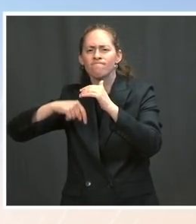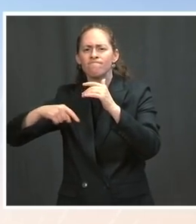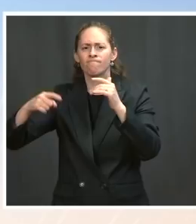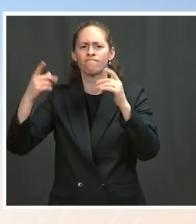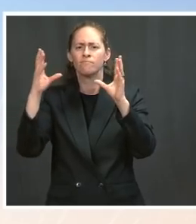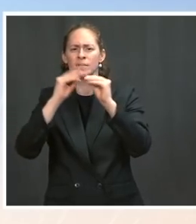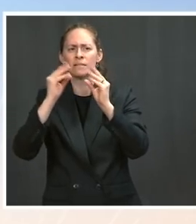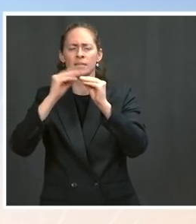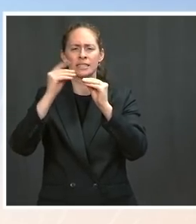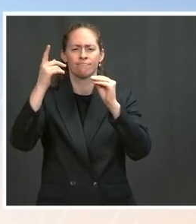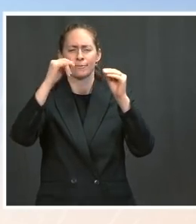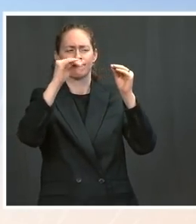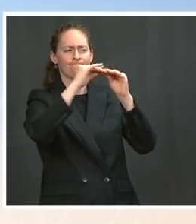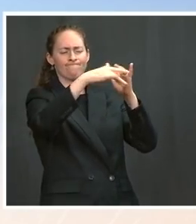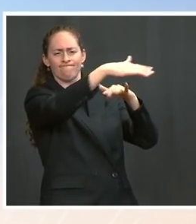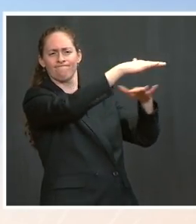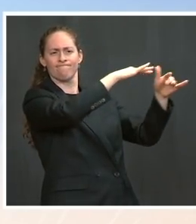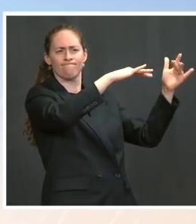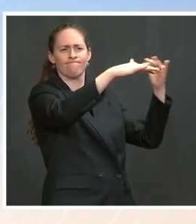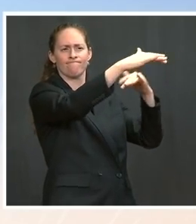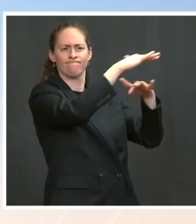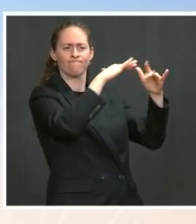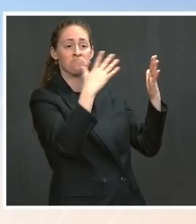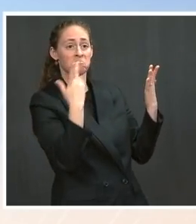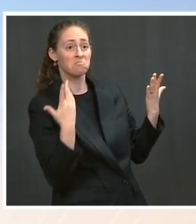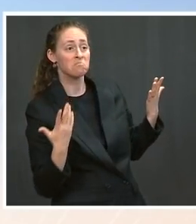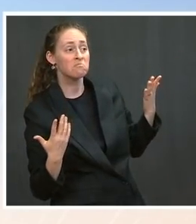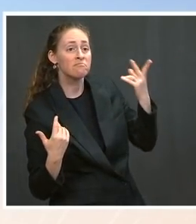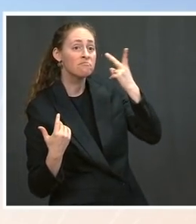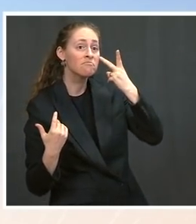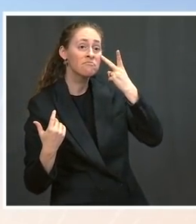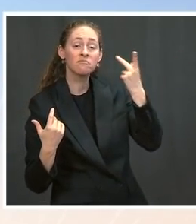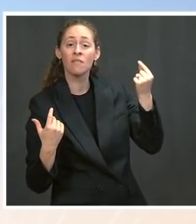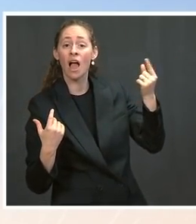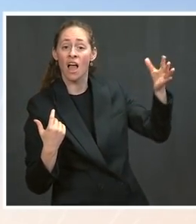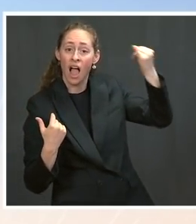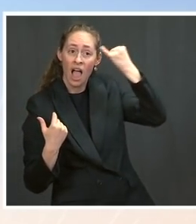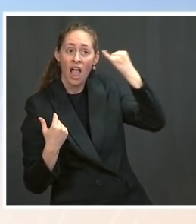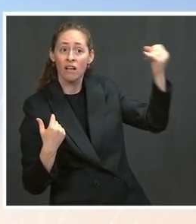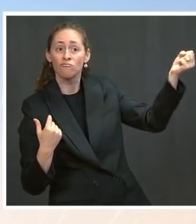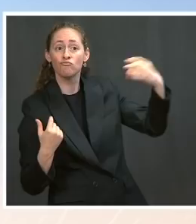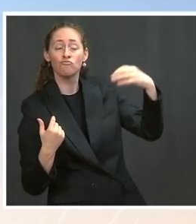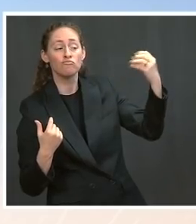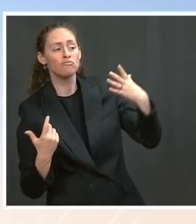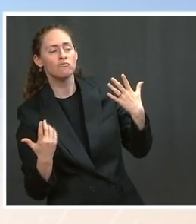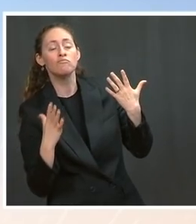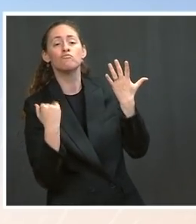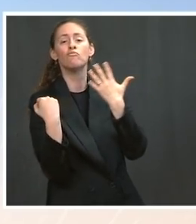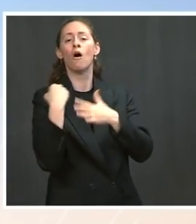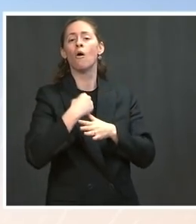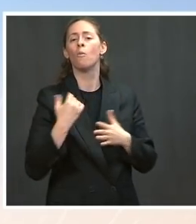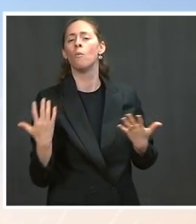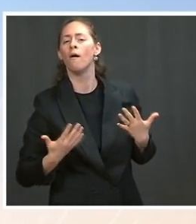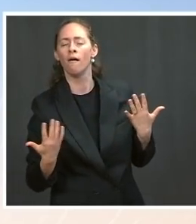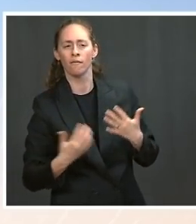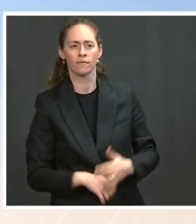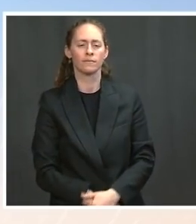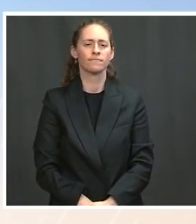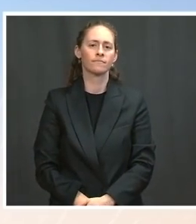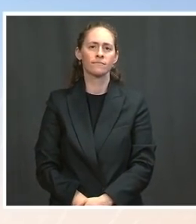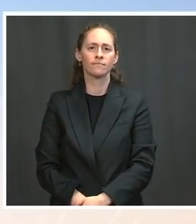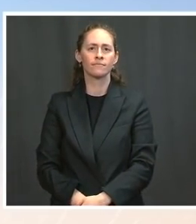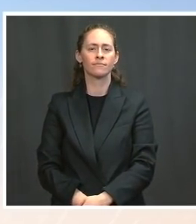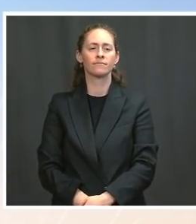where those discussions will continue, and we'll see what they bring to the table as important priorities for them. The And then when it comes to the American Jobs Plan,